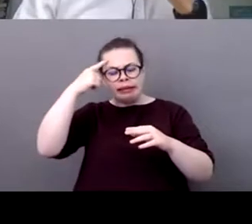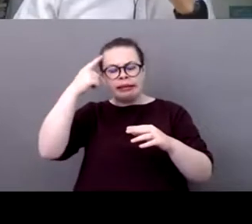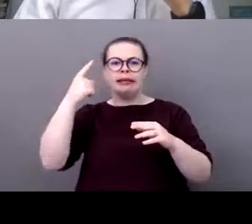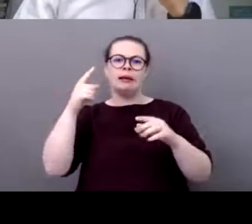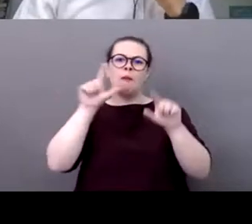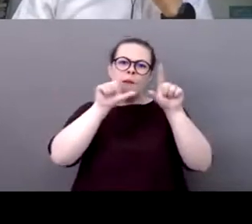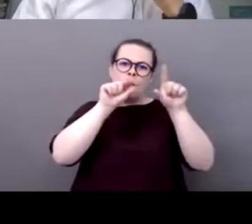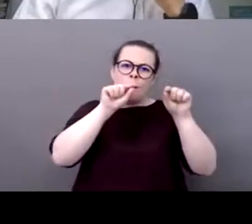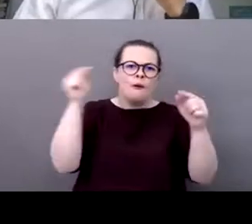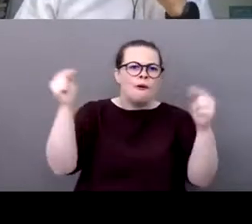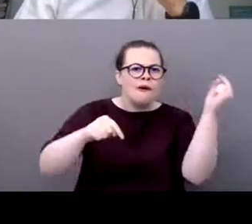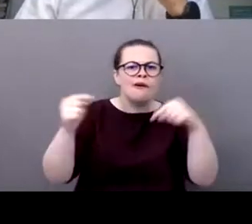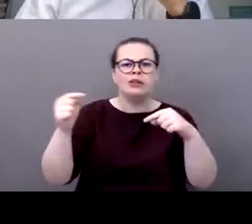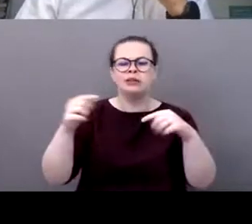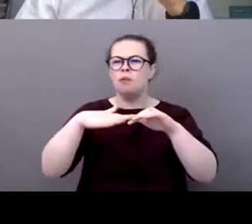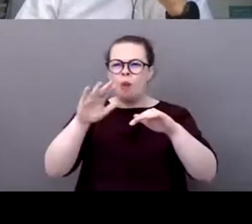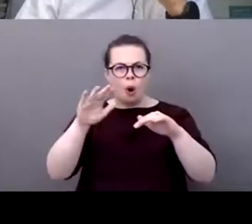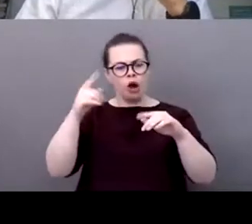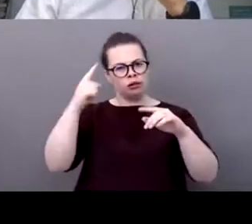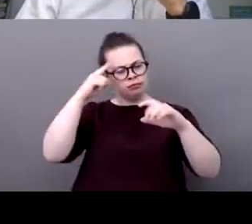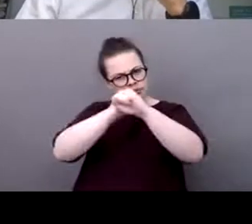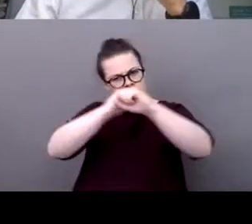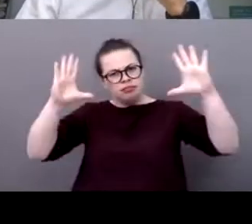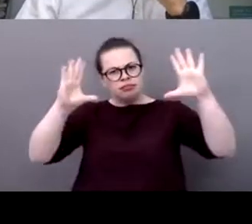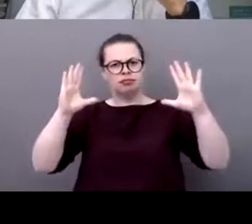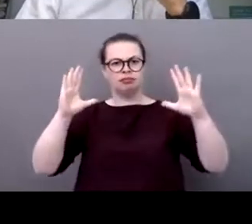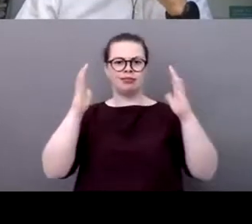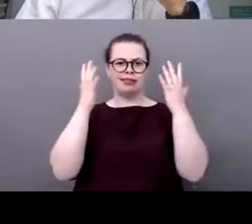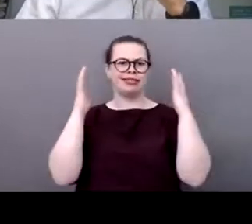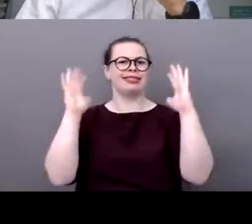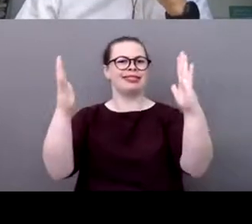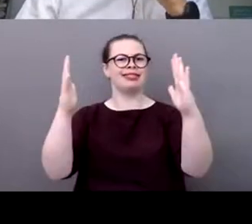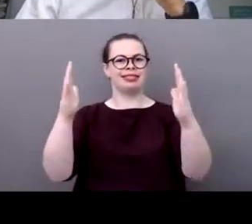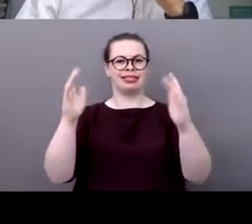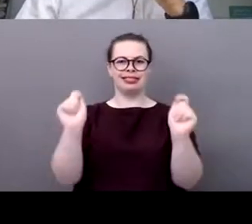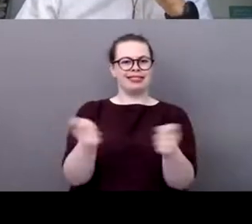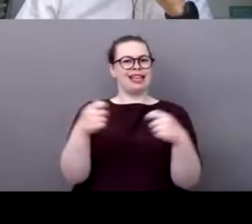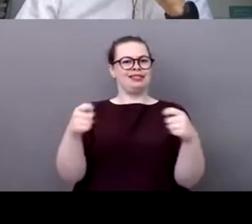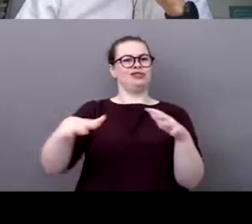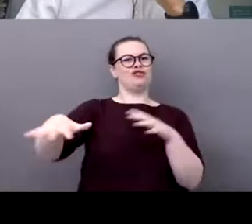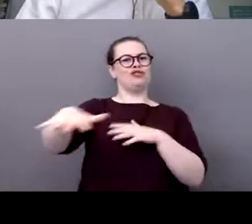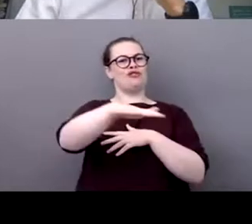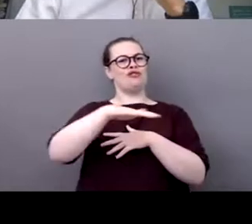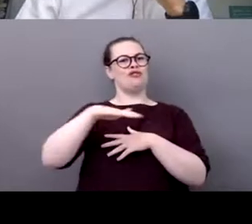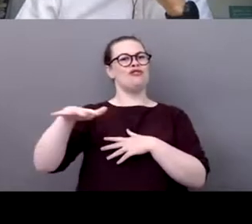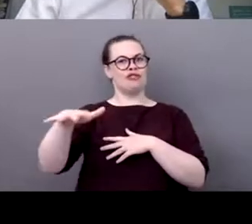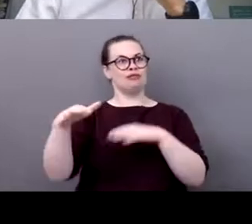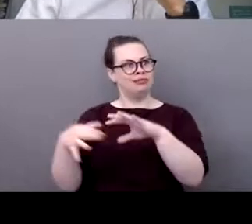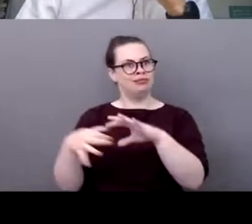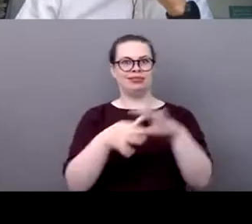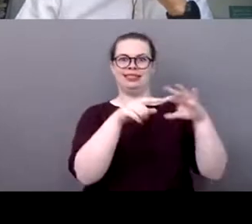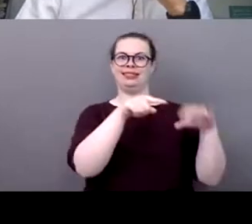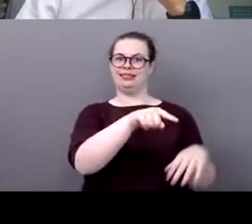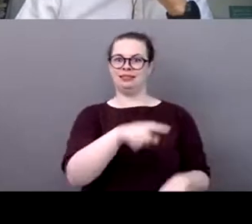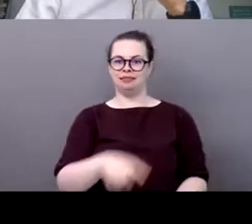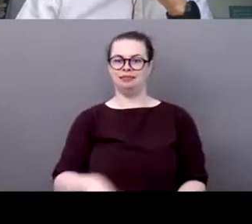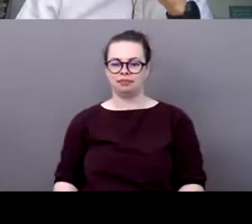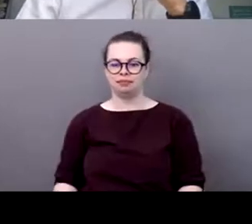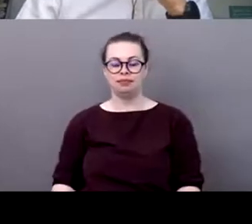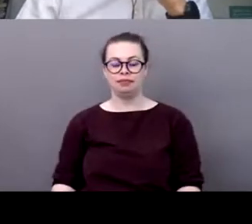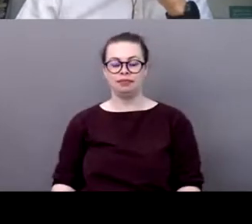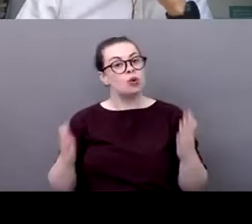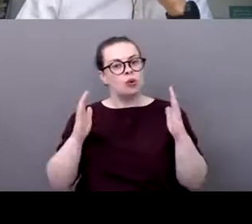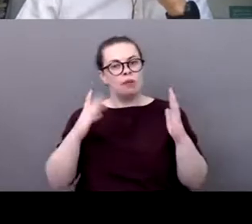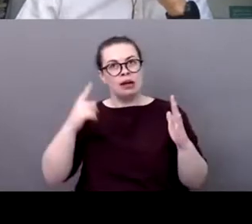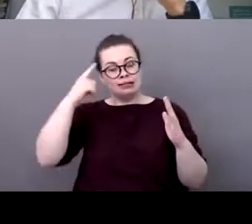more positive but it is important not to underestimate the potential threats especially of large venues and and big events